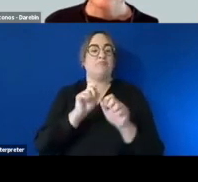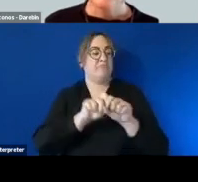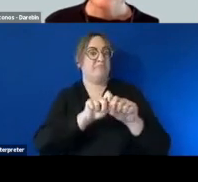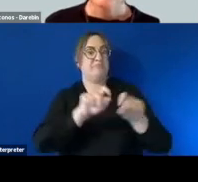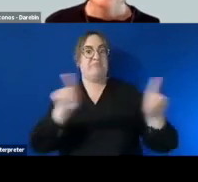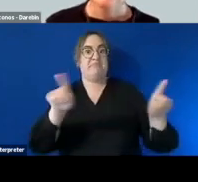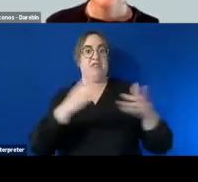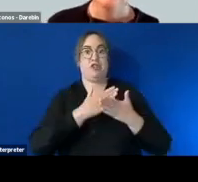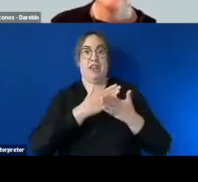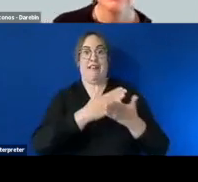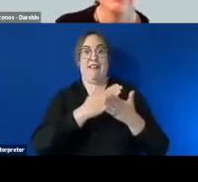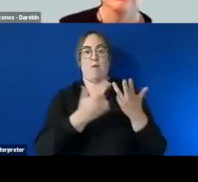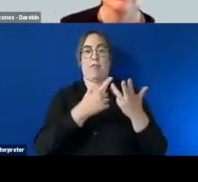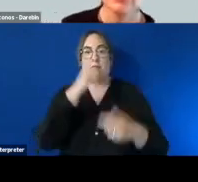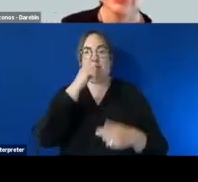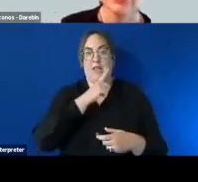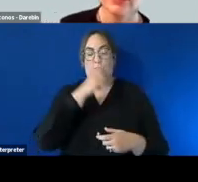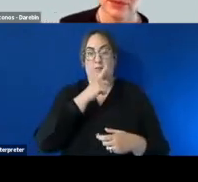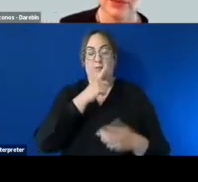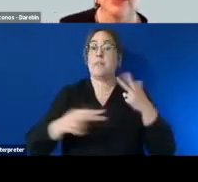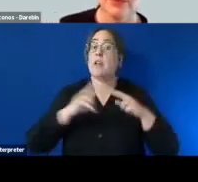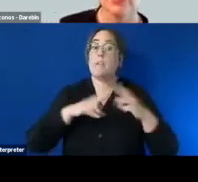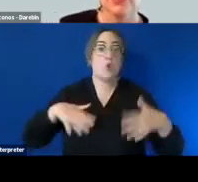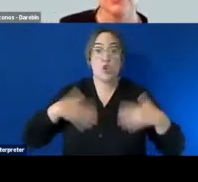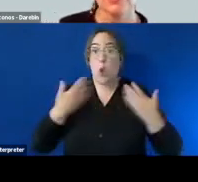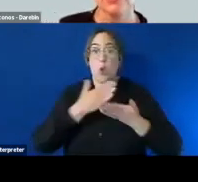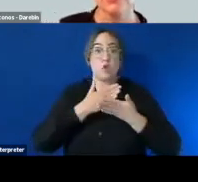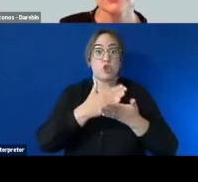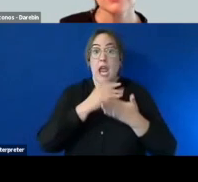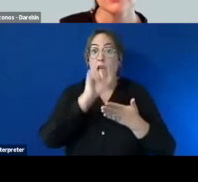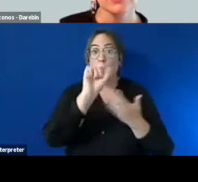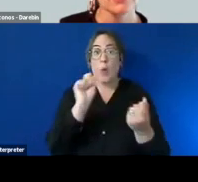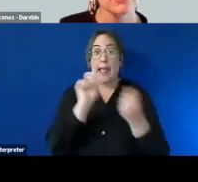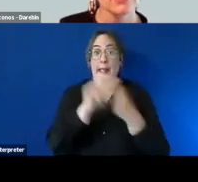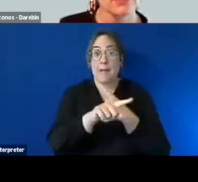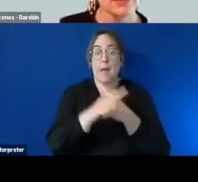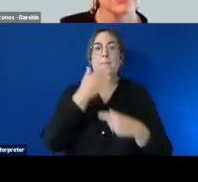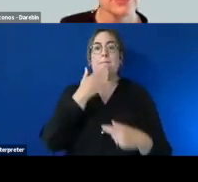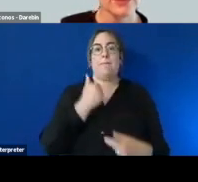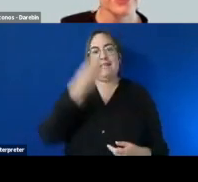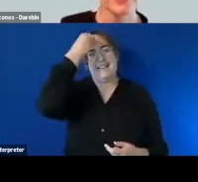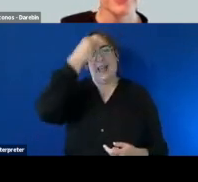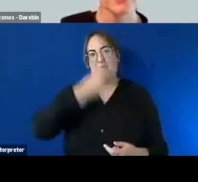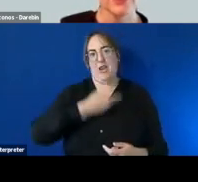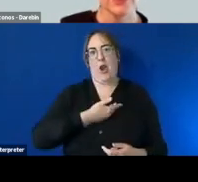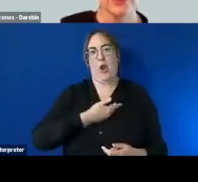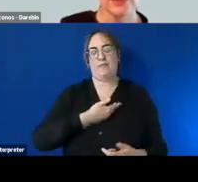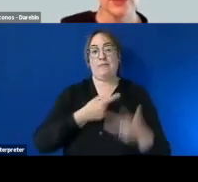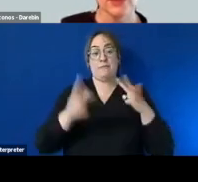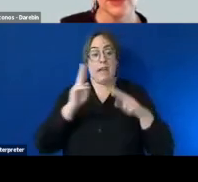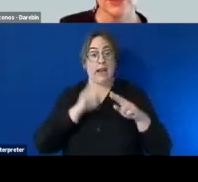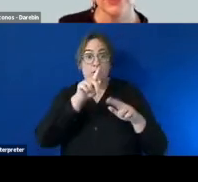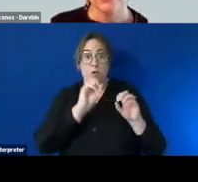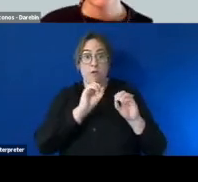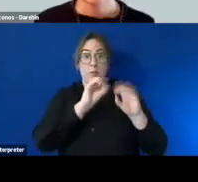you object to that if you really don't want your contact details being shared could you please let us know otherwise if you have put contact